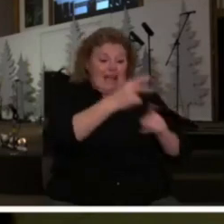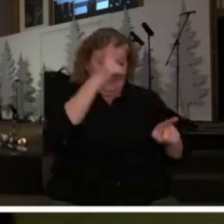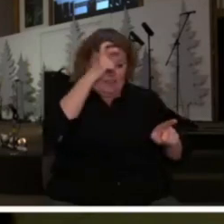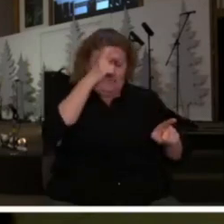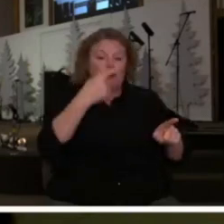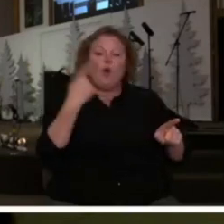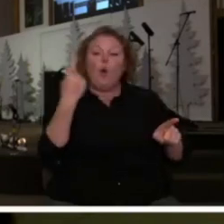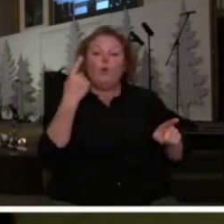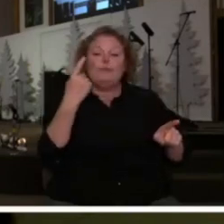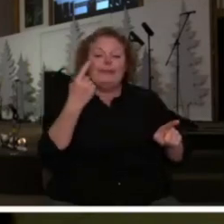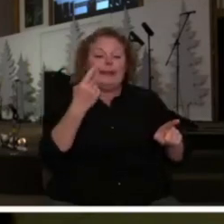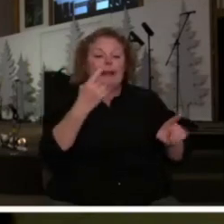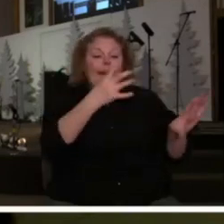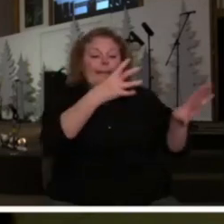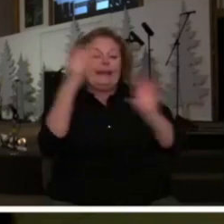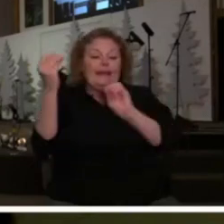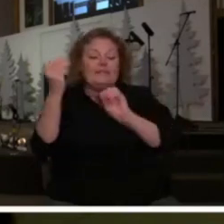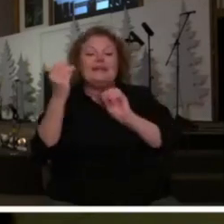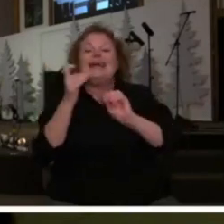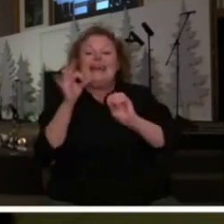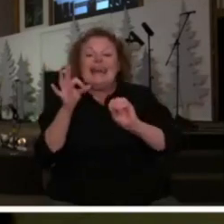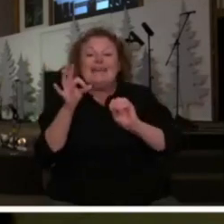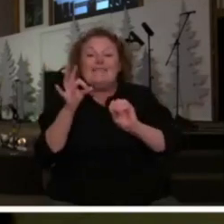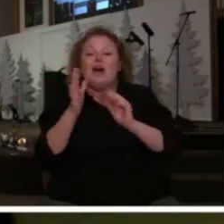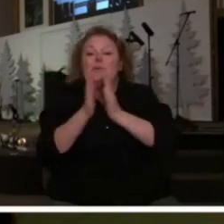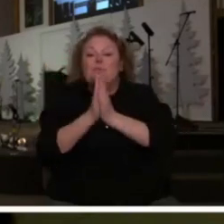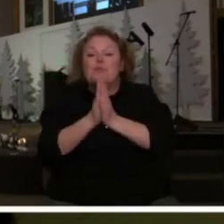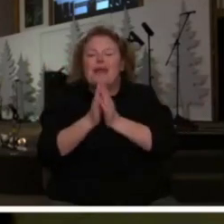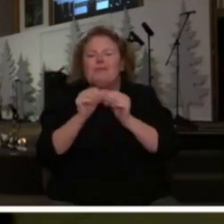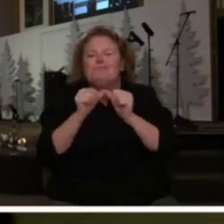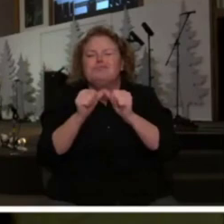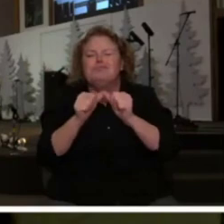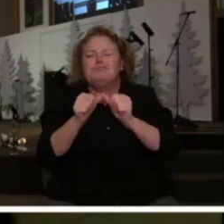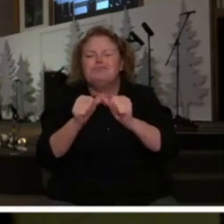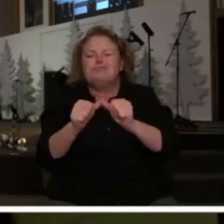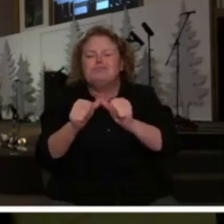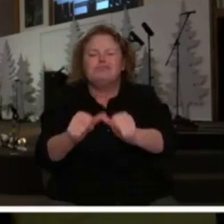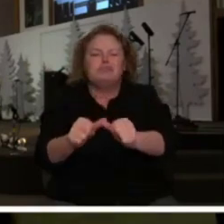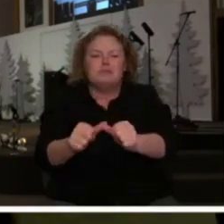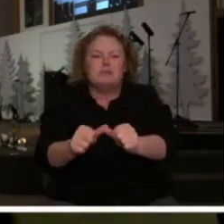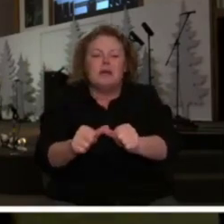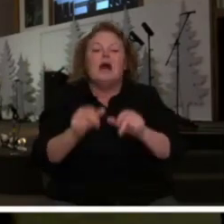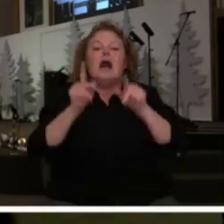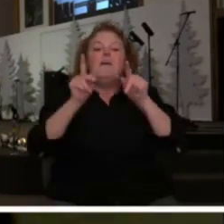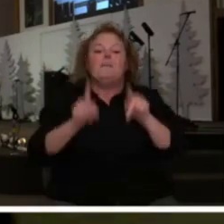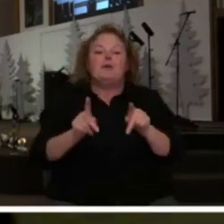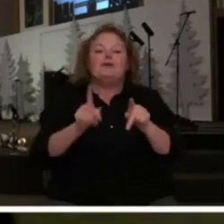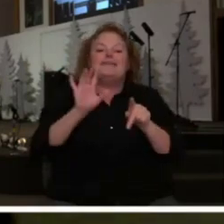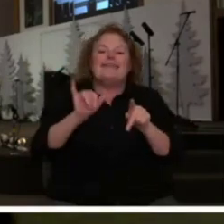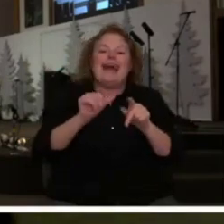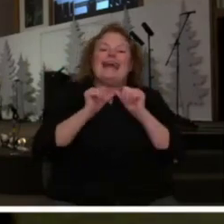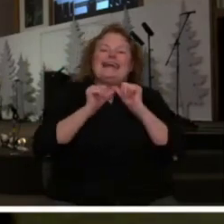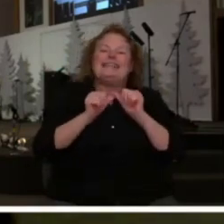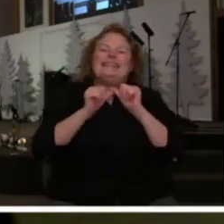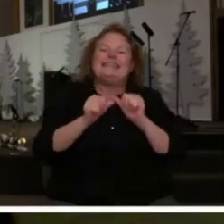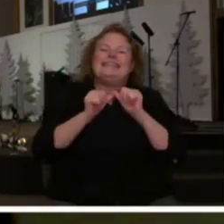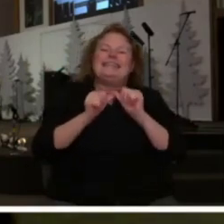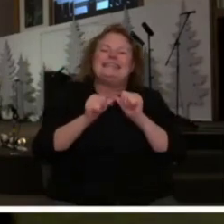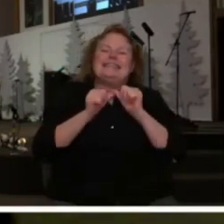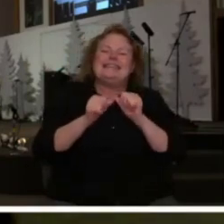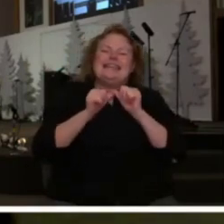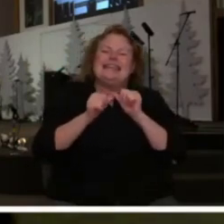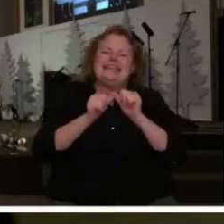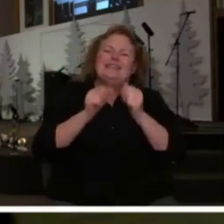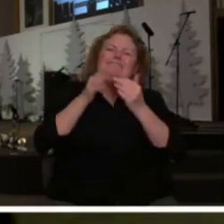place of prayer or a consistent prayer or this kind comes out only through a person who is consistent in a place of prayer